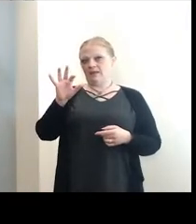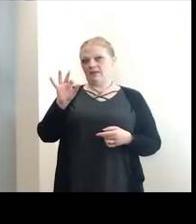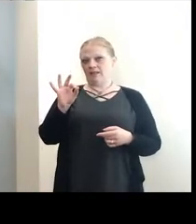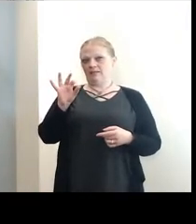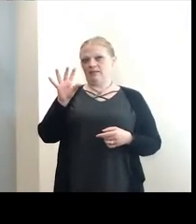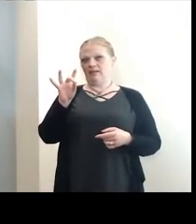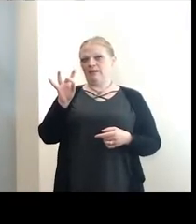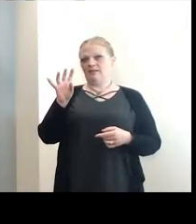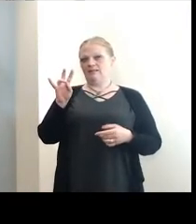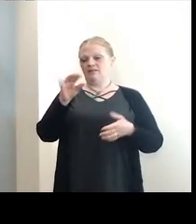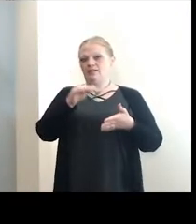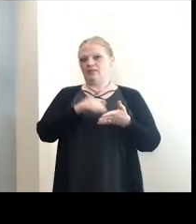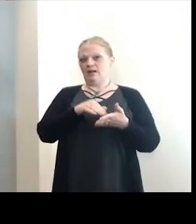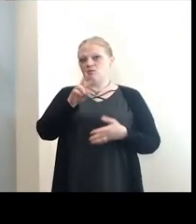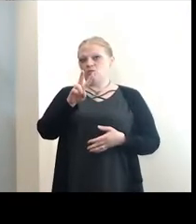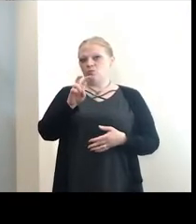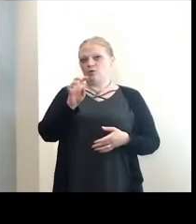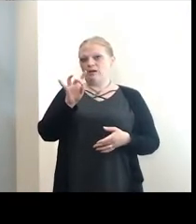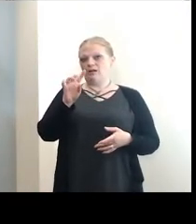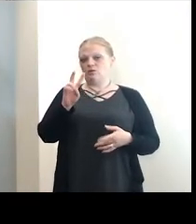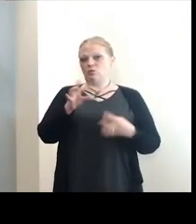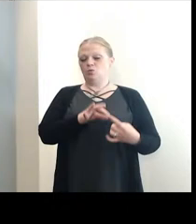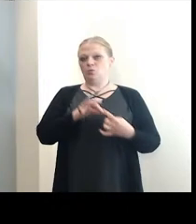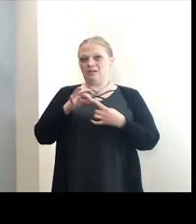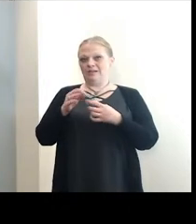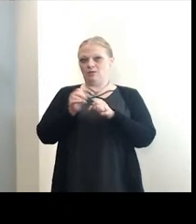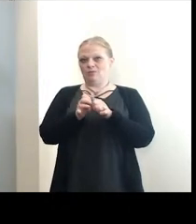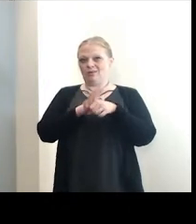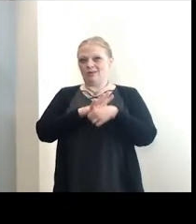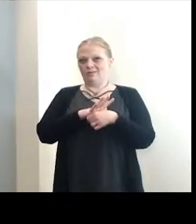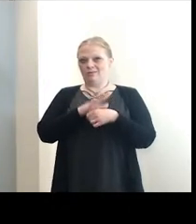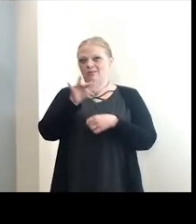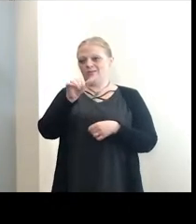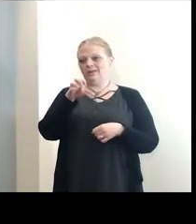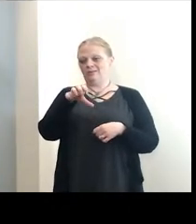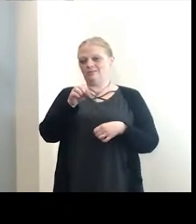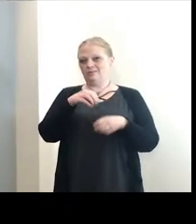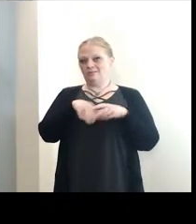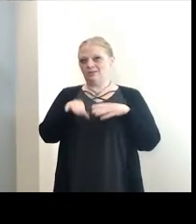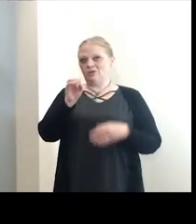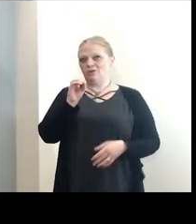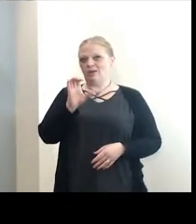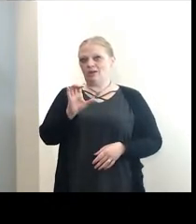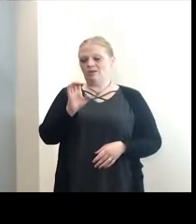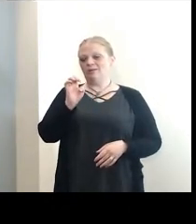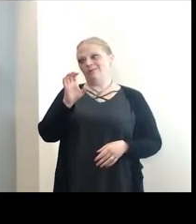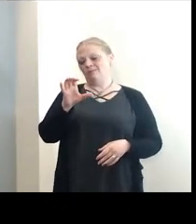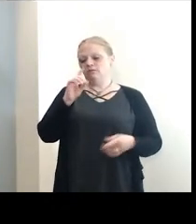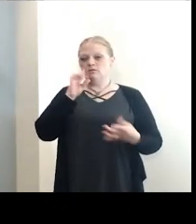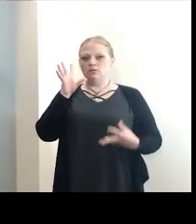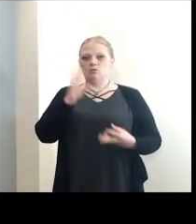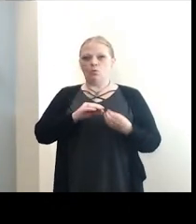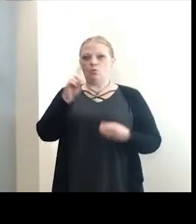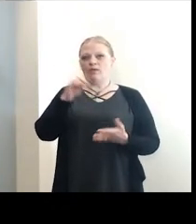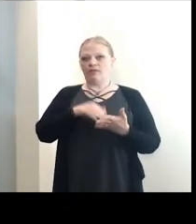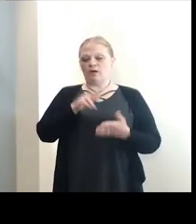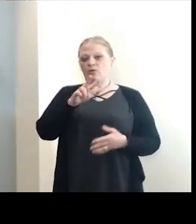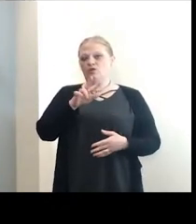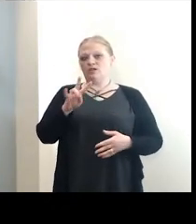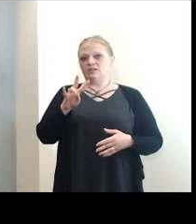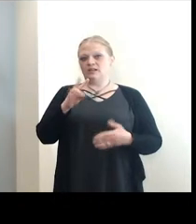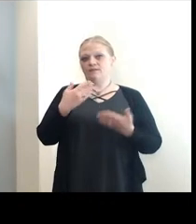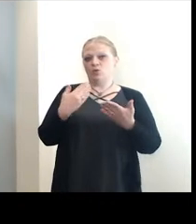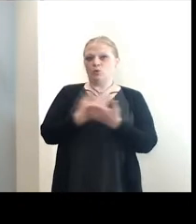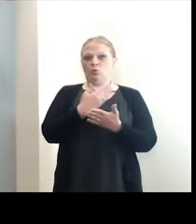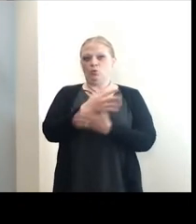,282 unique COVID-19 cases in Erie County. That is a total of 1,037